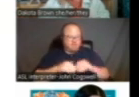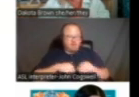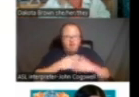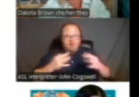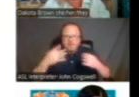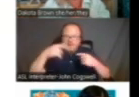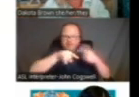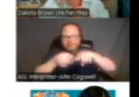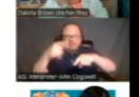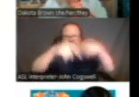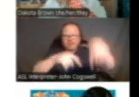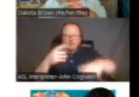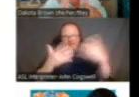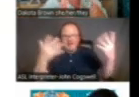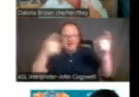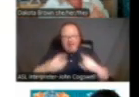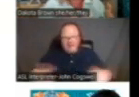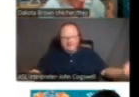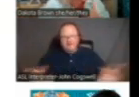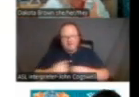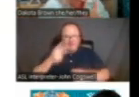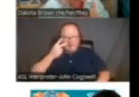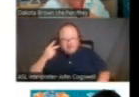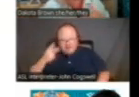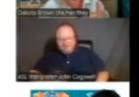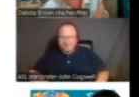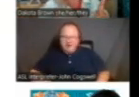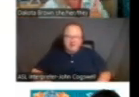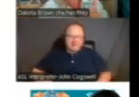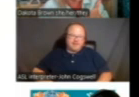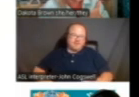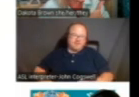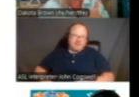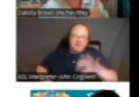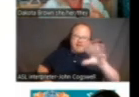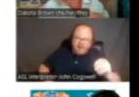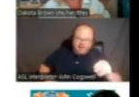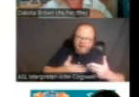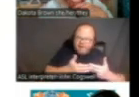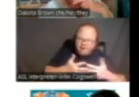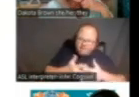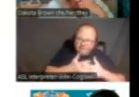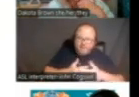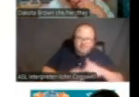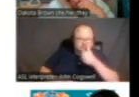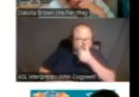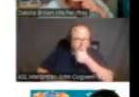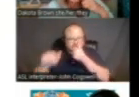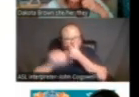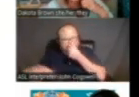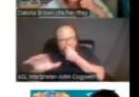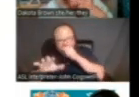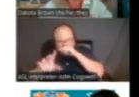intersectionality we're getting here with Native American and African American and Asia Pacific